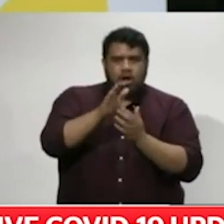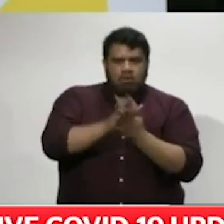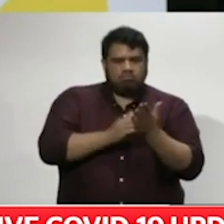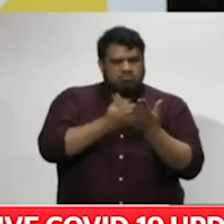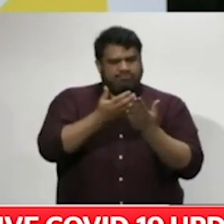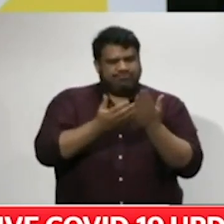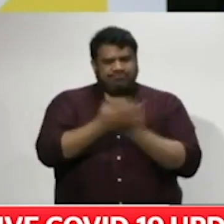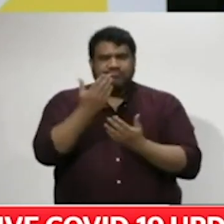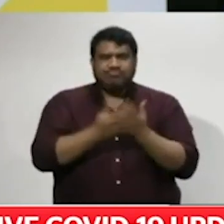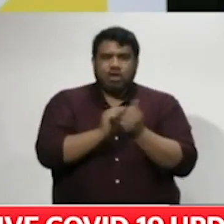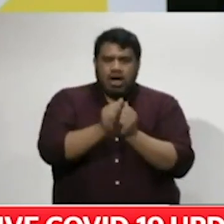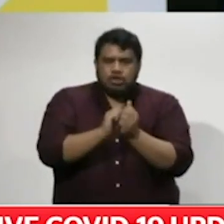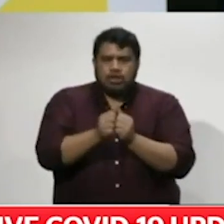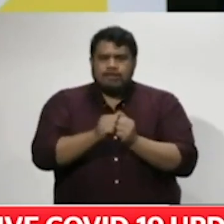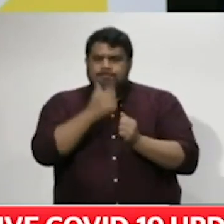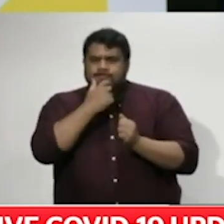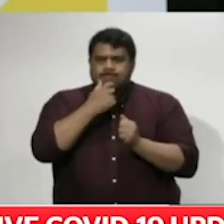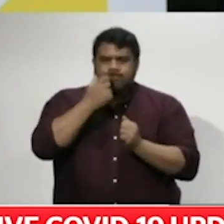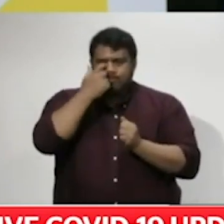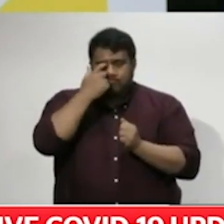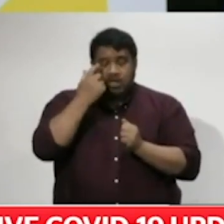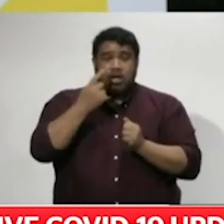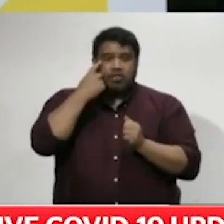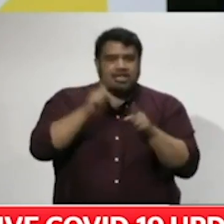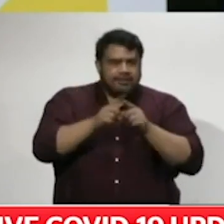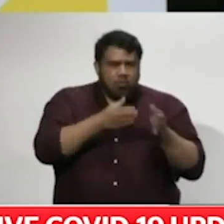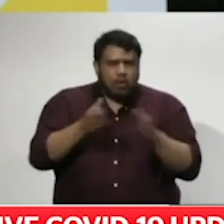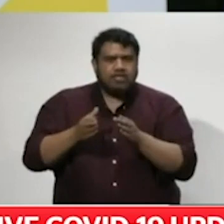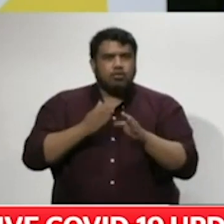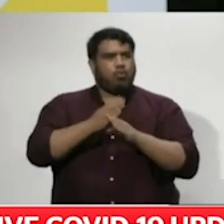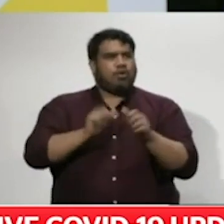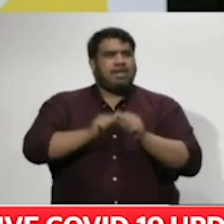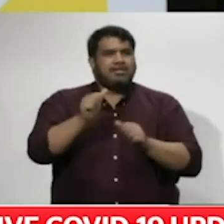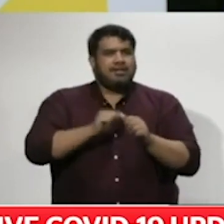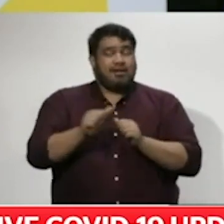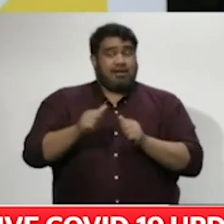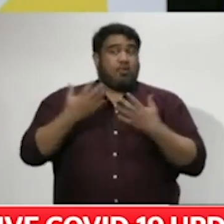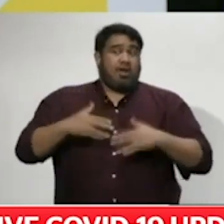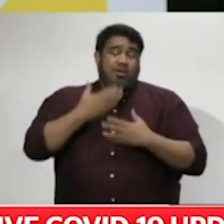a long time to come, I wouldn't be surprised if we keep seeing innovation throughout our alert levels and across the country.